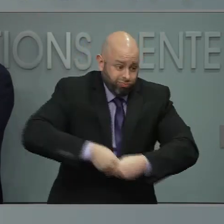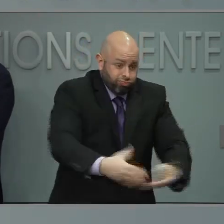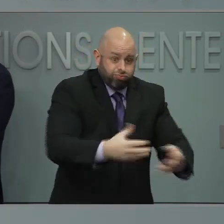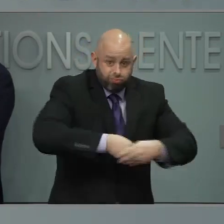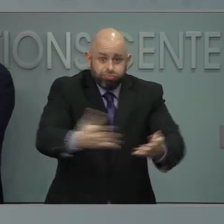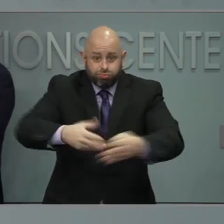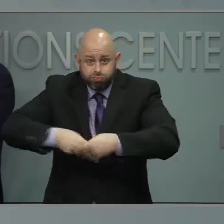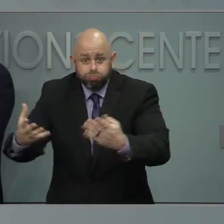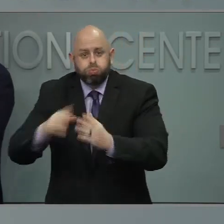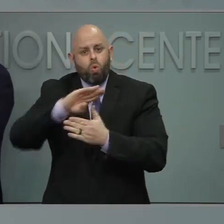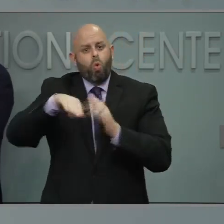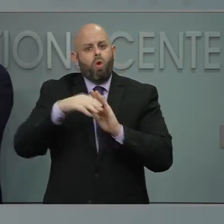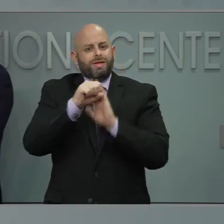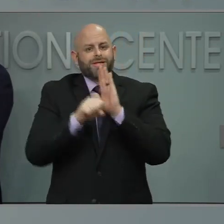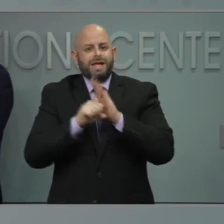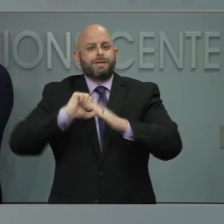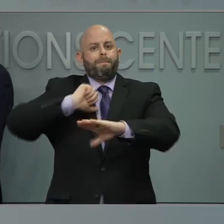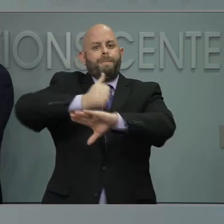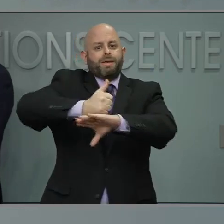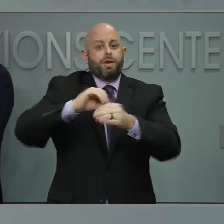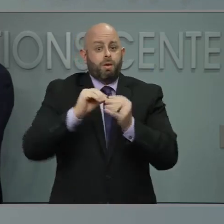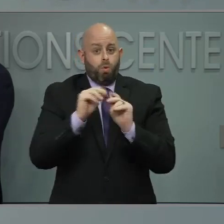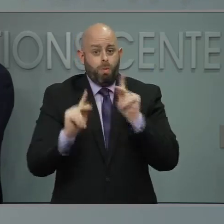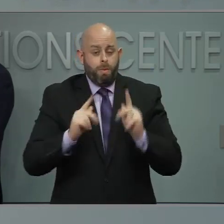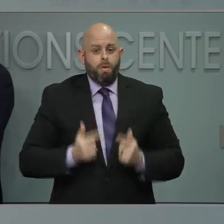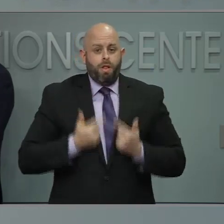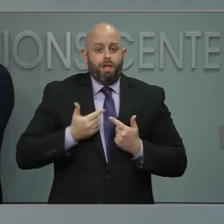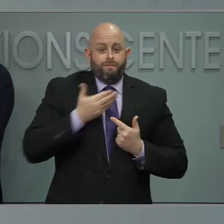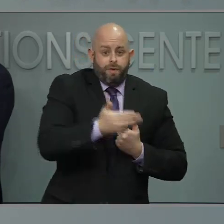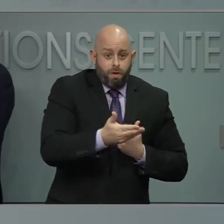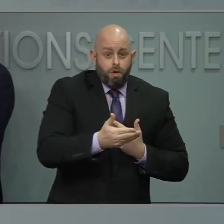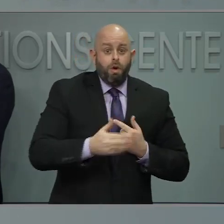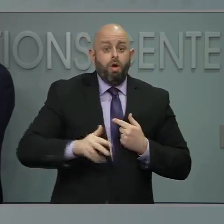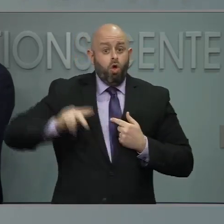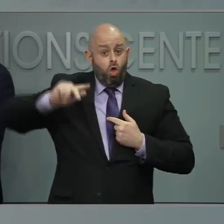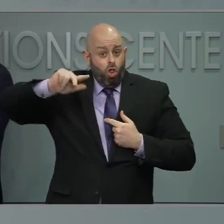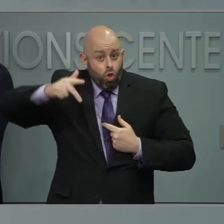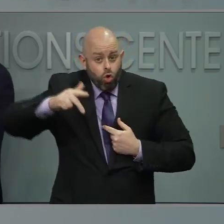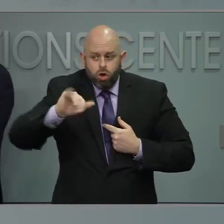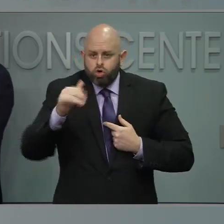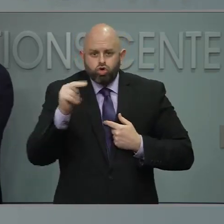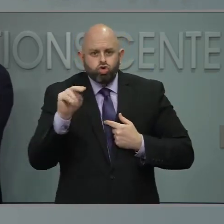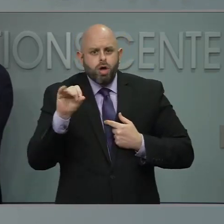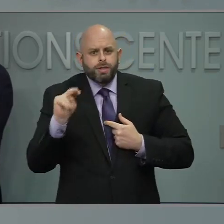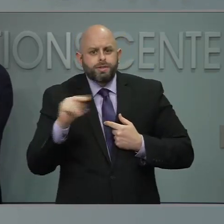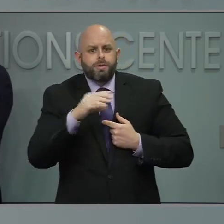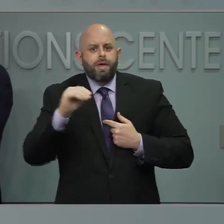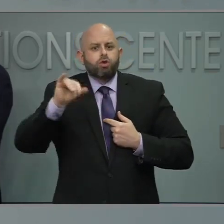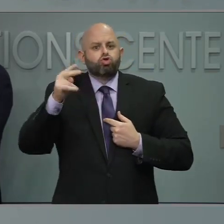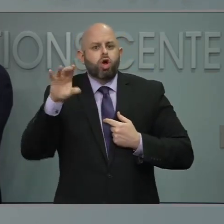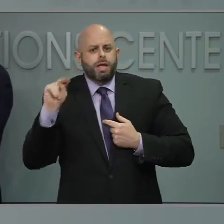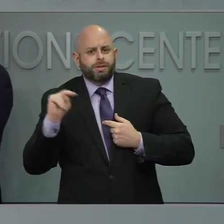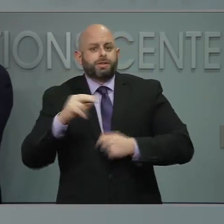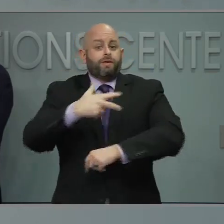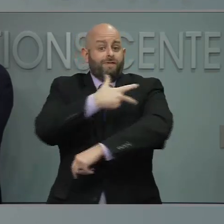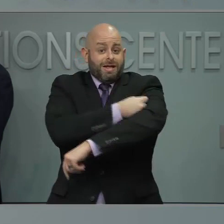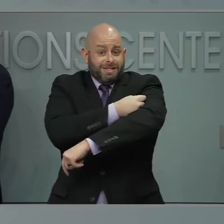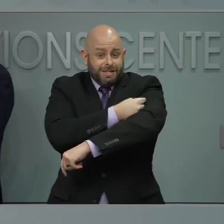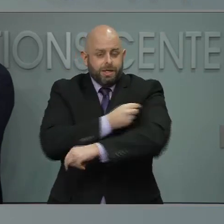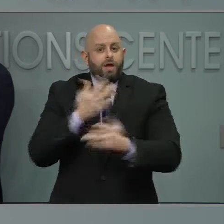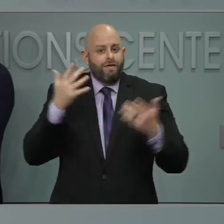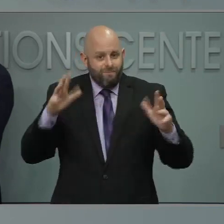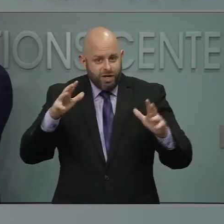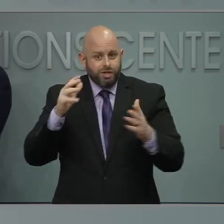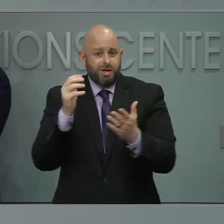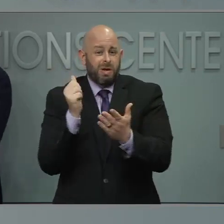We also know that the Johnson and Johnson vaccine has been submitted and that it may be authorized in the coming